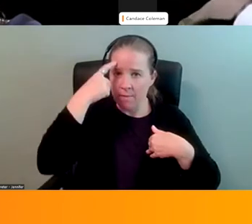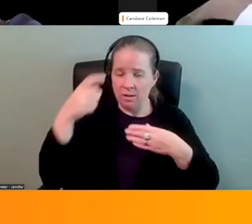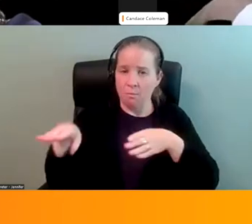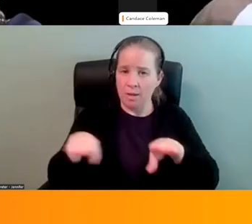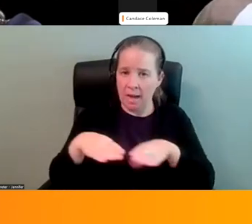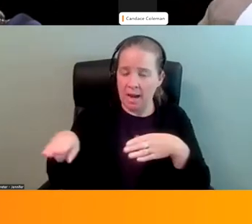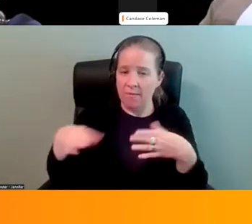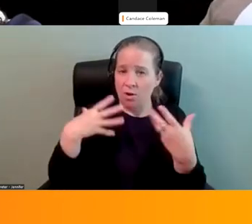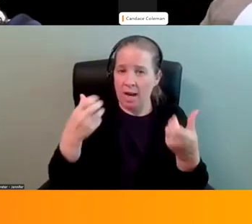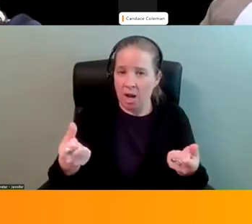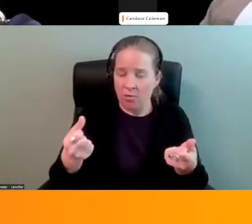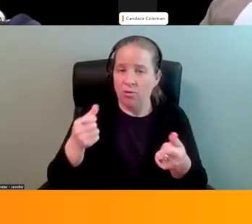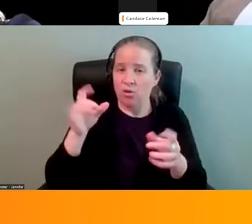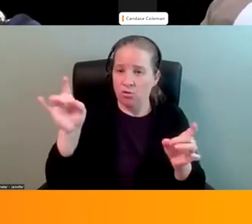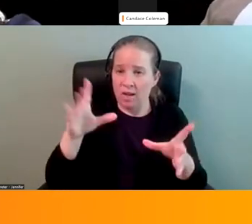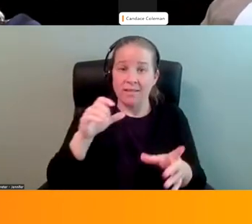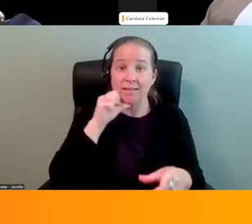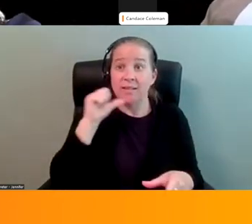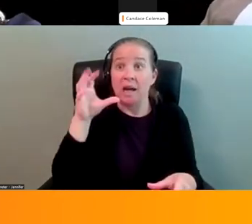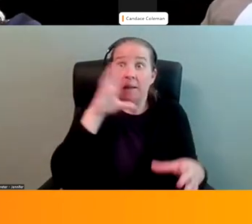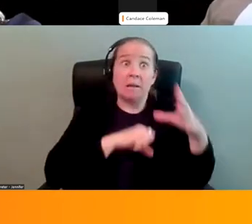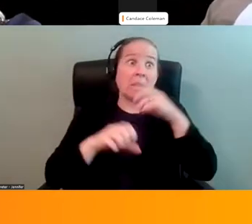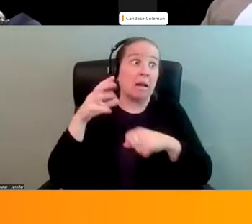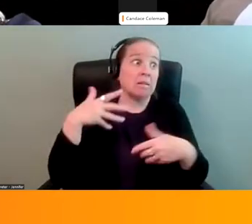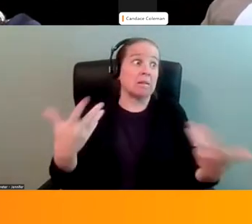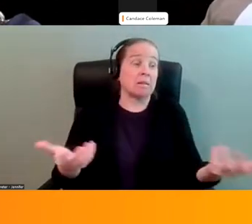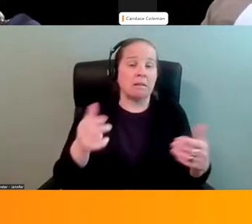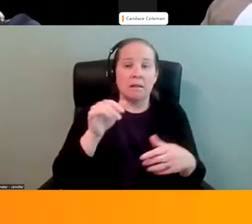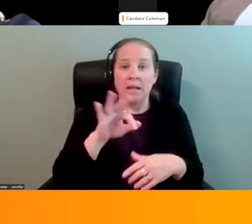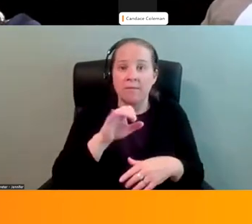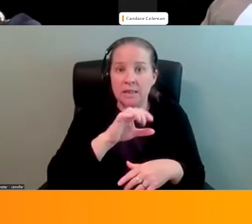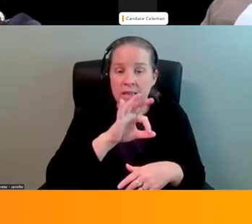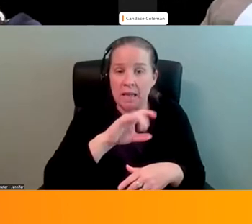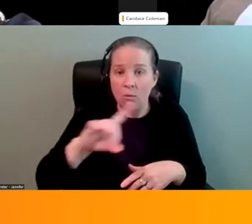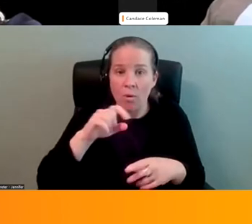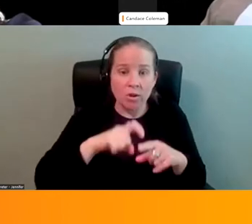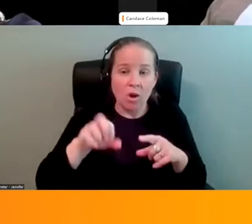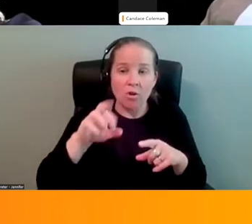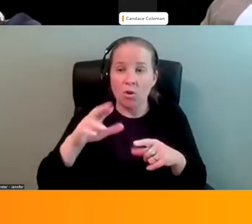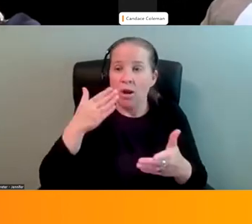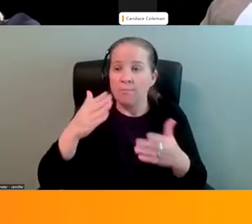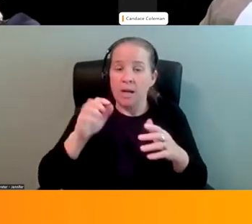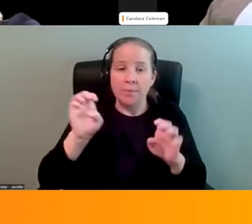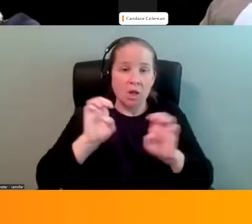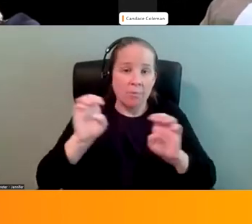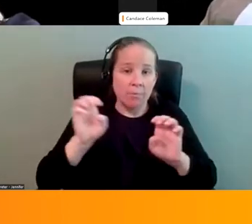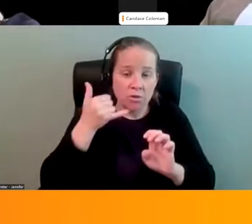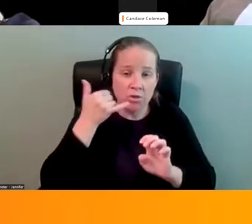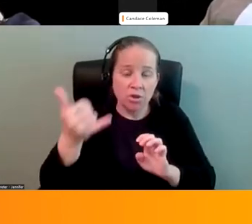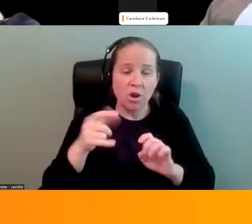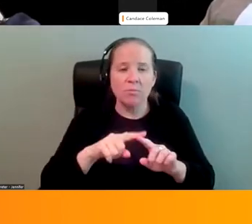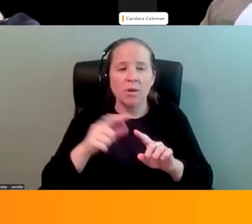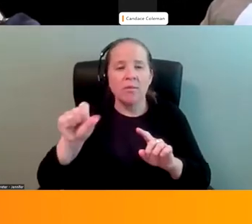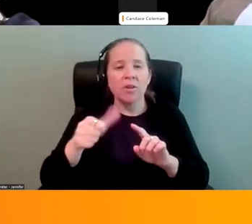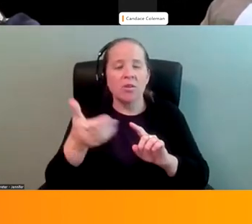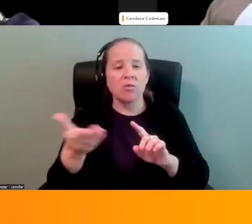a guessing game if 911 is called or if any emergency response system is called. The other thing